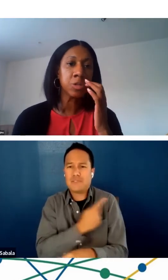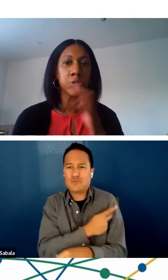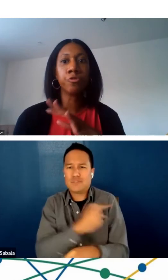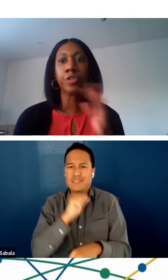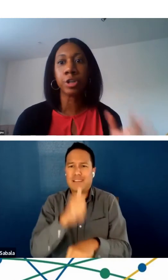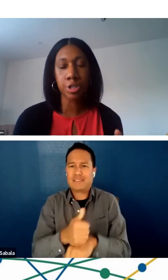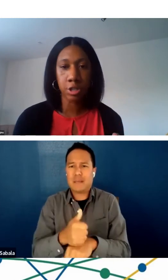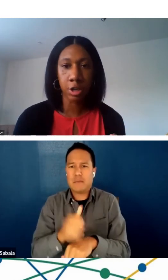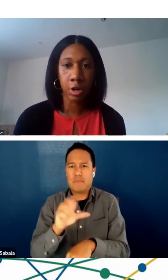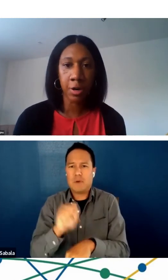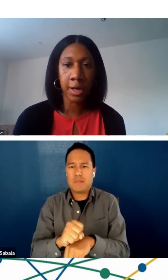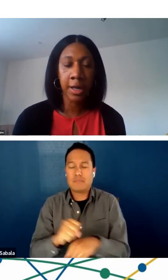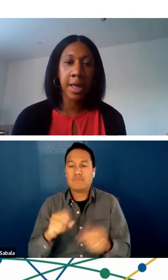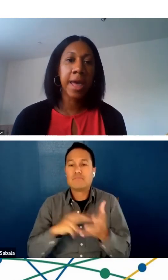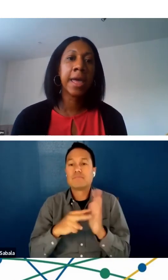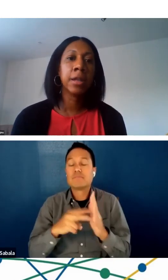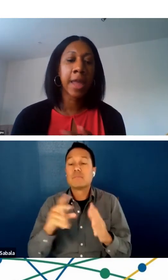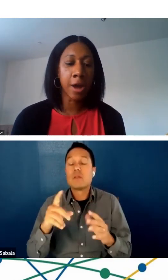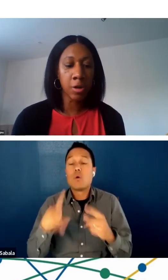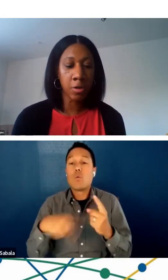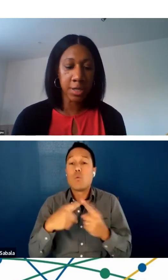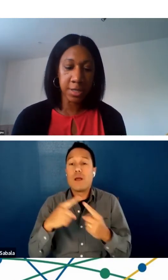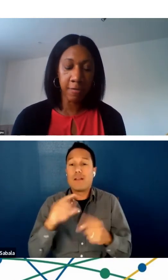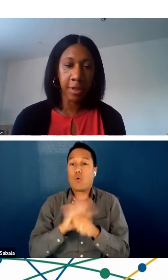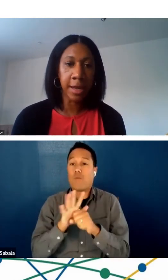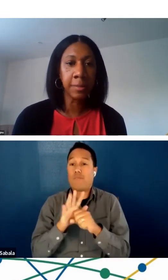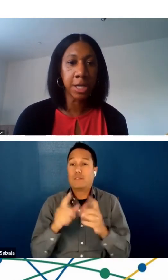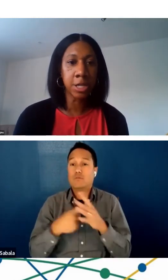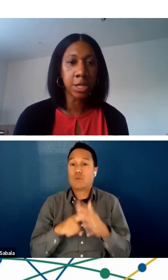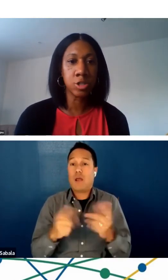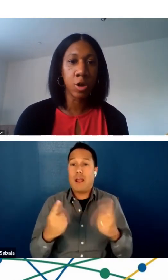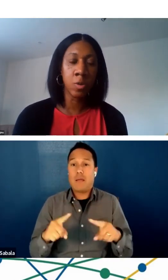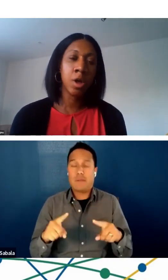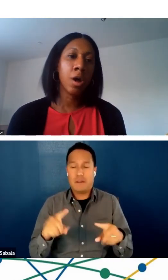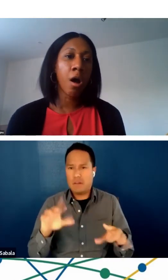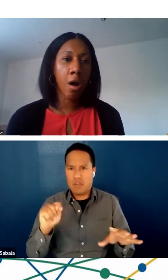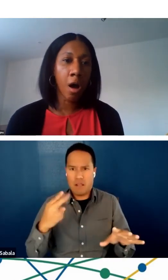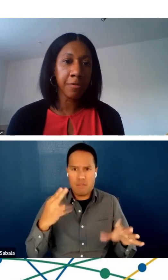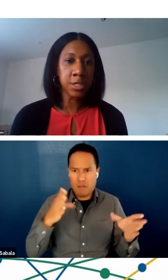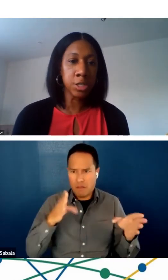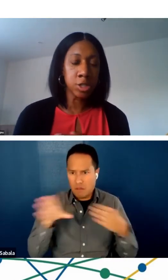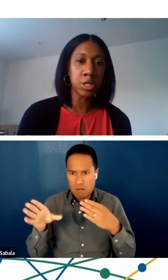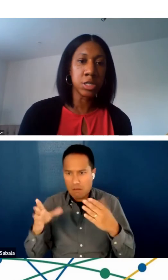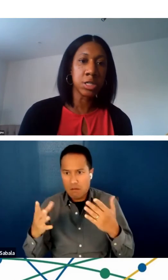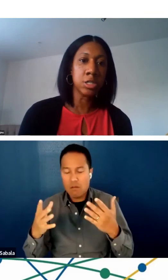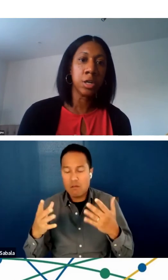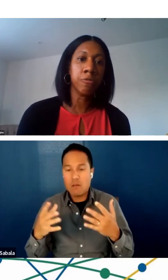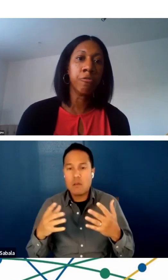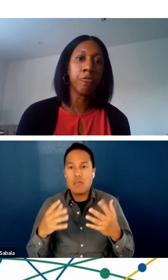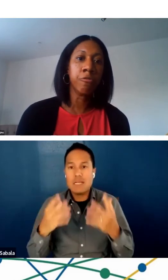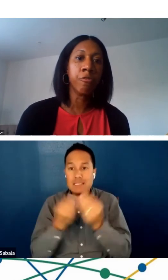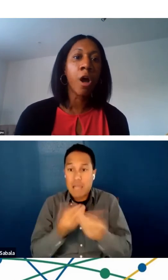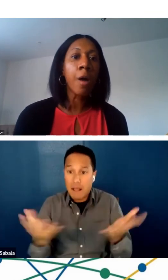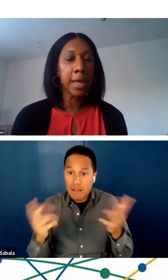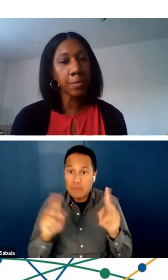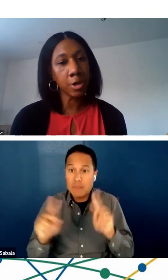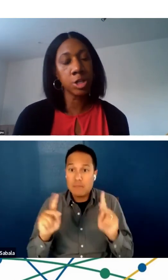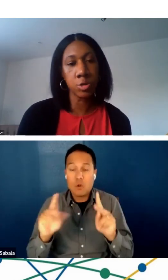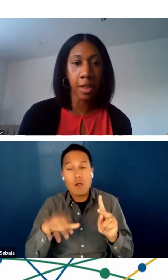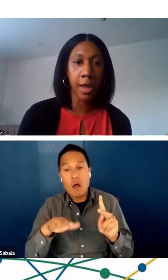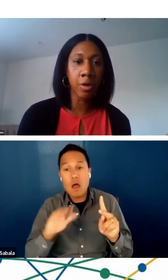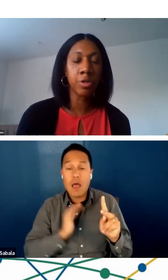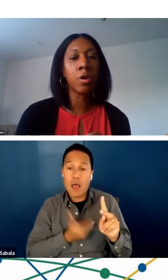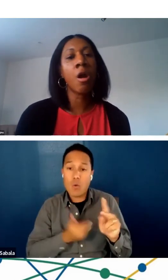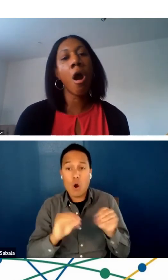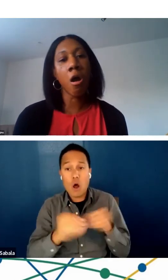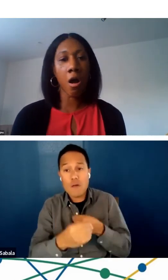the transition was first occurring, and that notice of letting patients know our office is transitioning from in-person